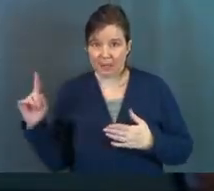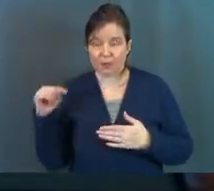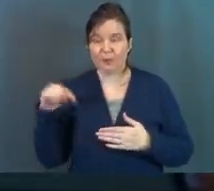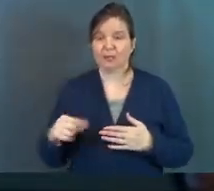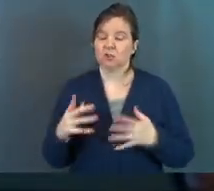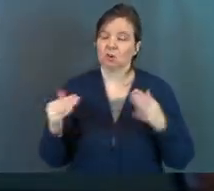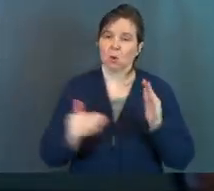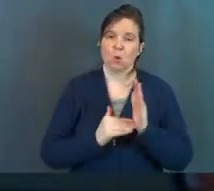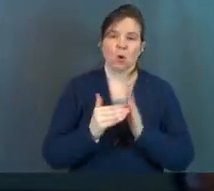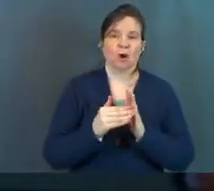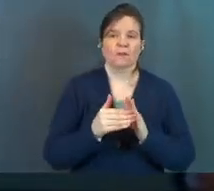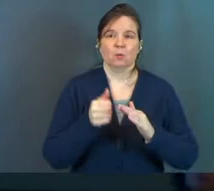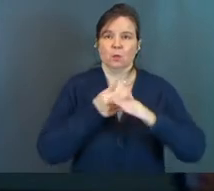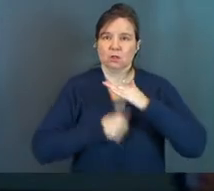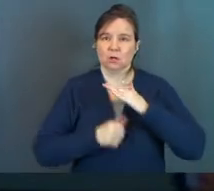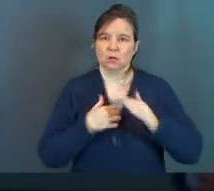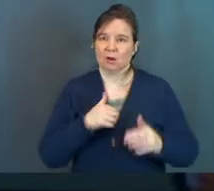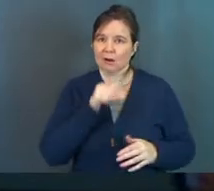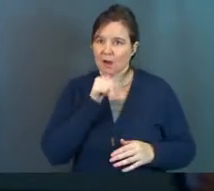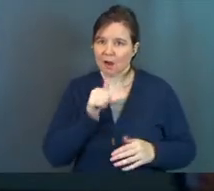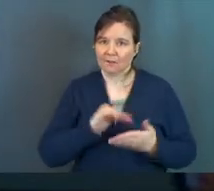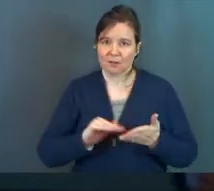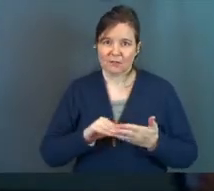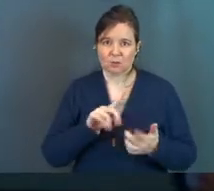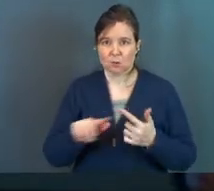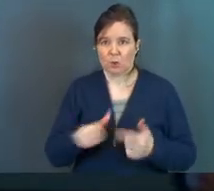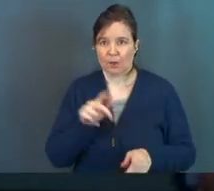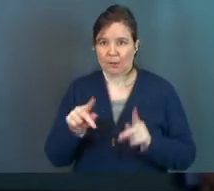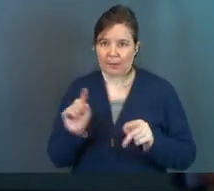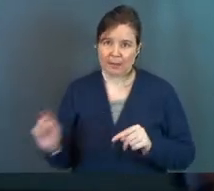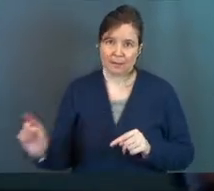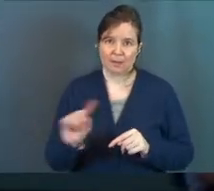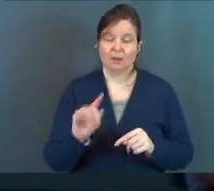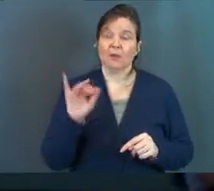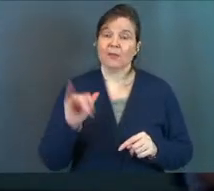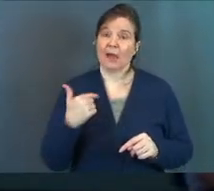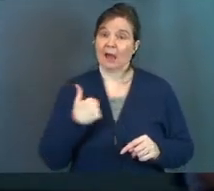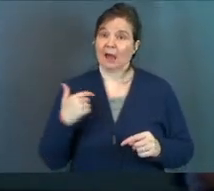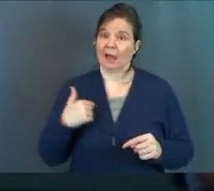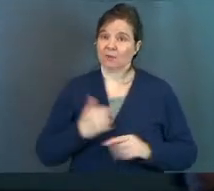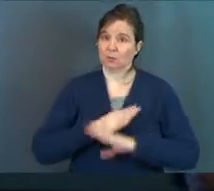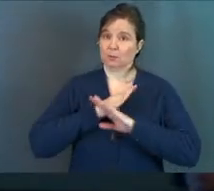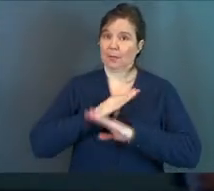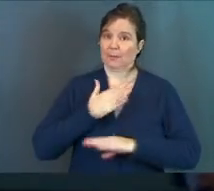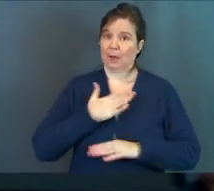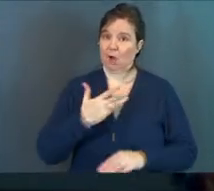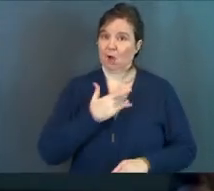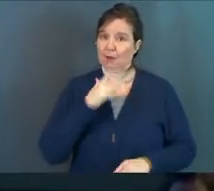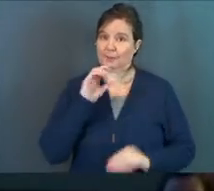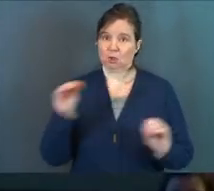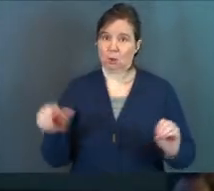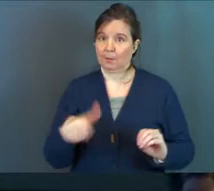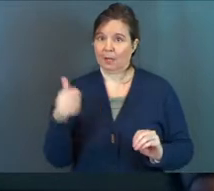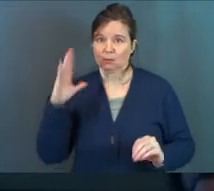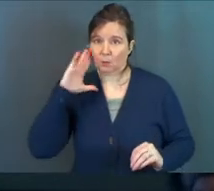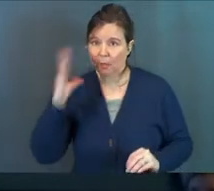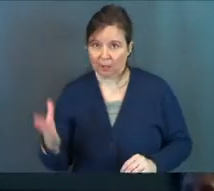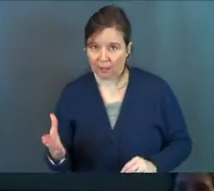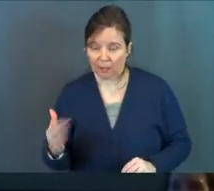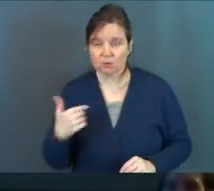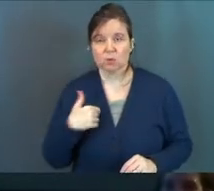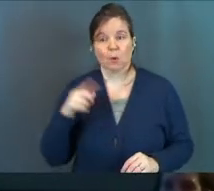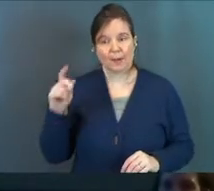This is so often what's underneath our unforgiveness toward other people is the fact that I have to protect my heart because nobody else will.